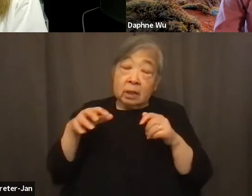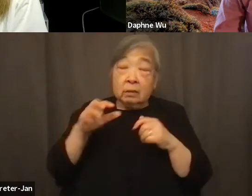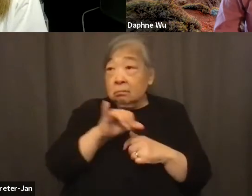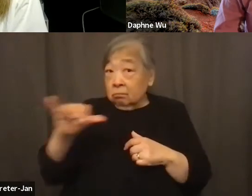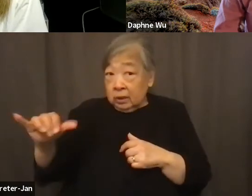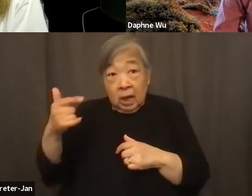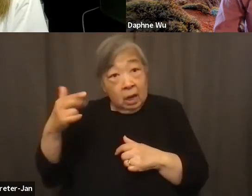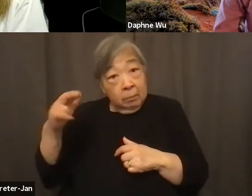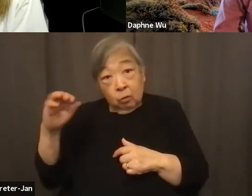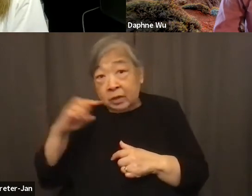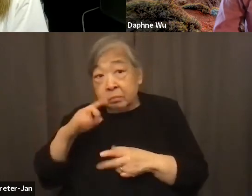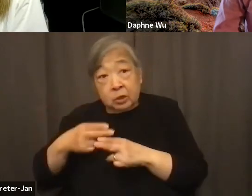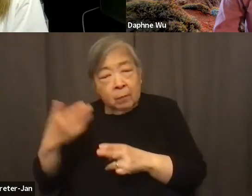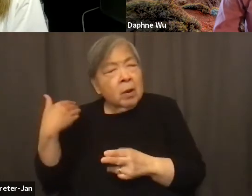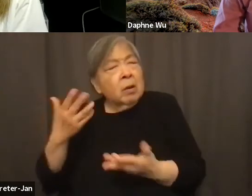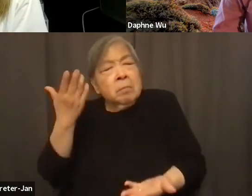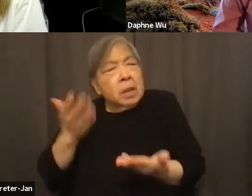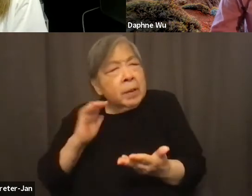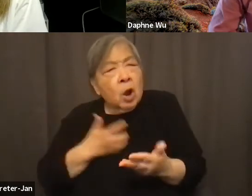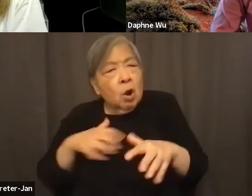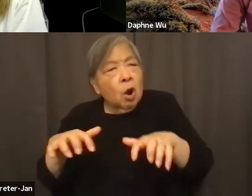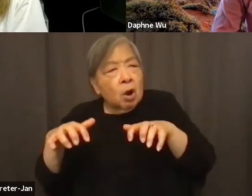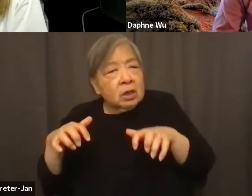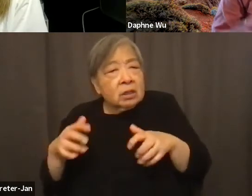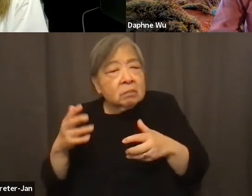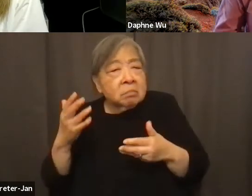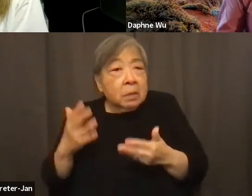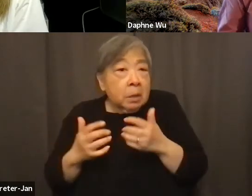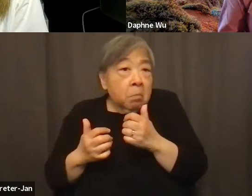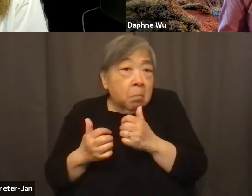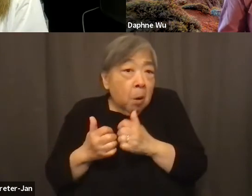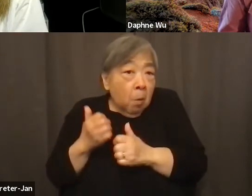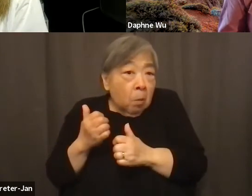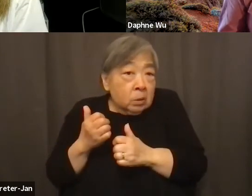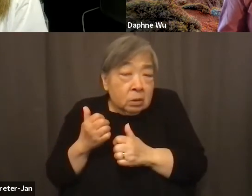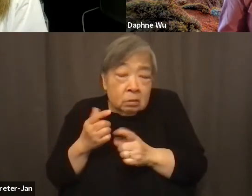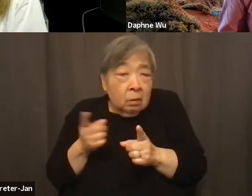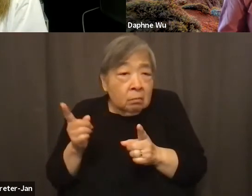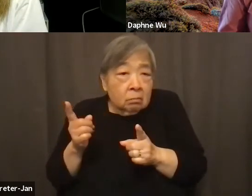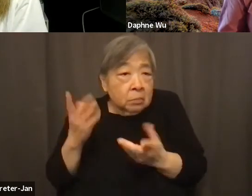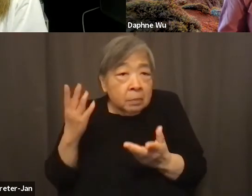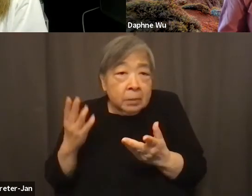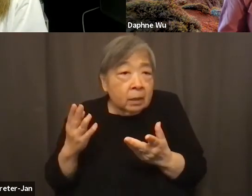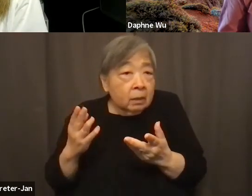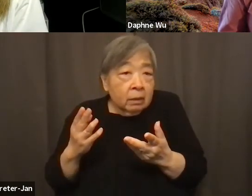about earlier, maybe our audience might actually mostly be outside of Chinatown's. But